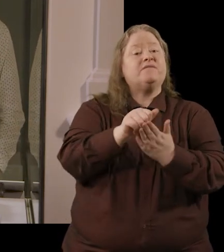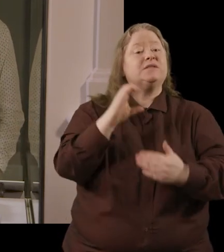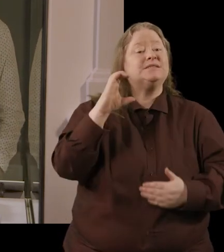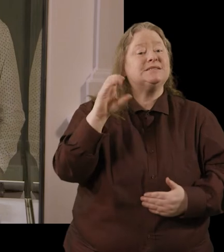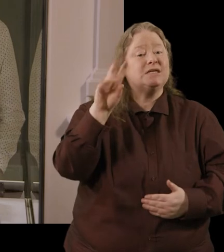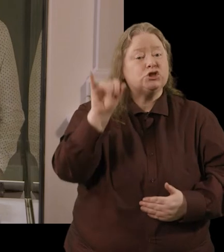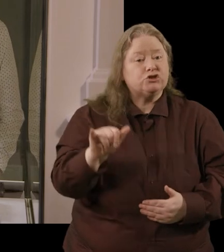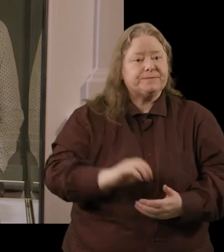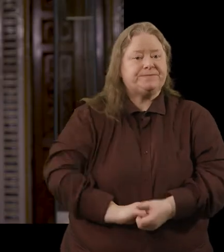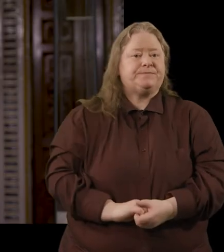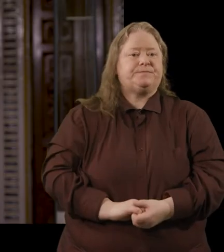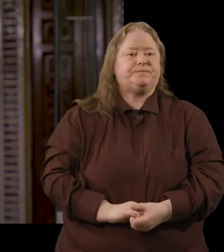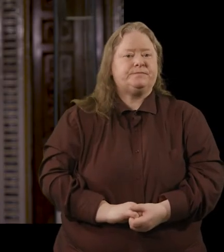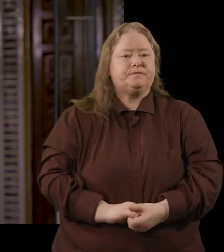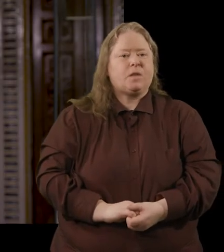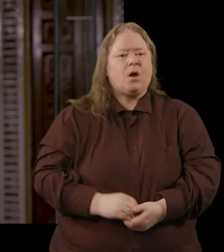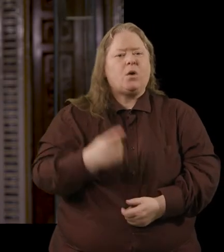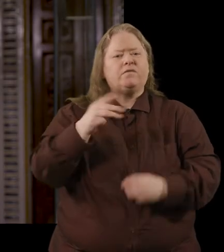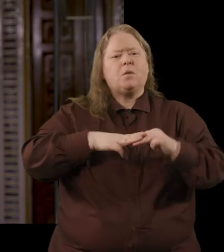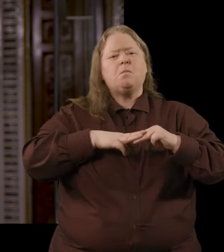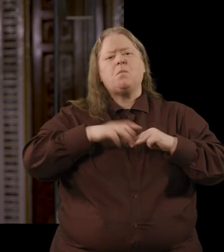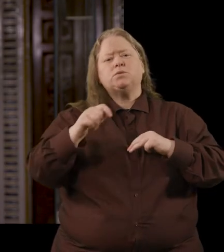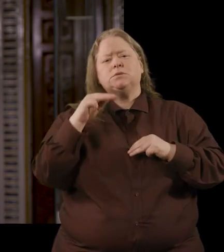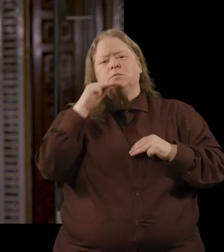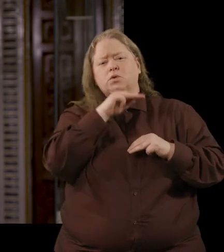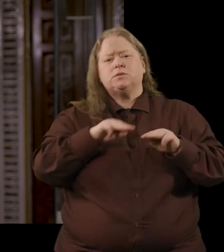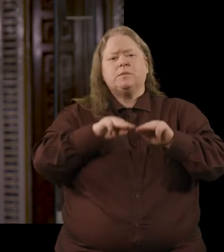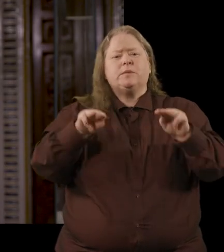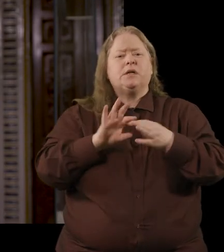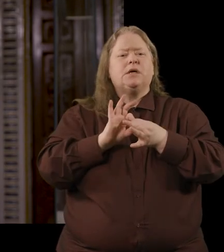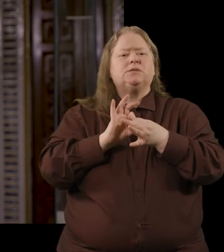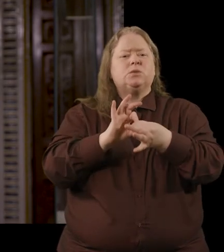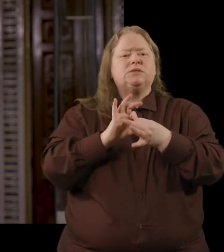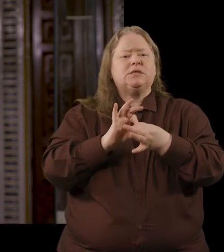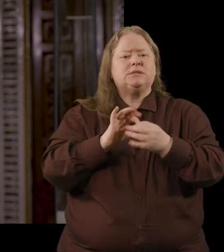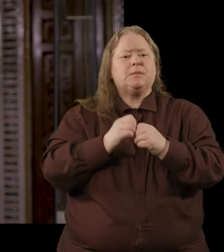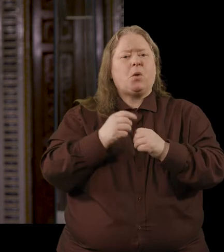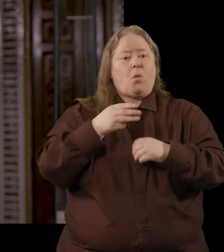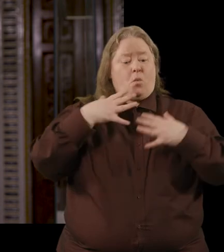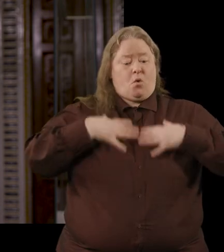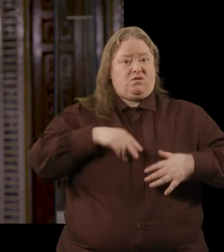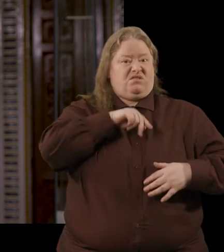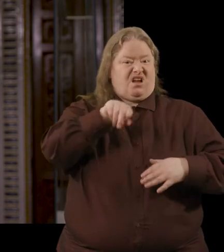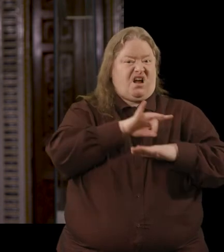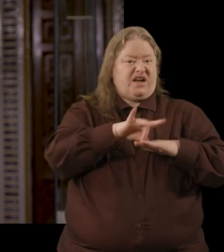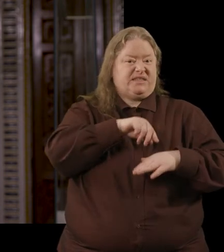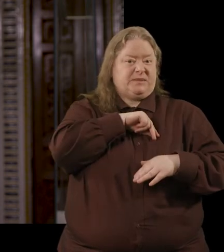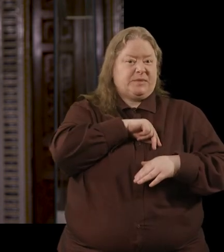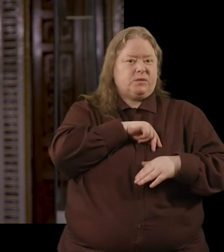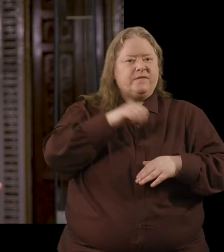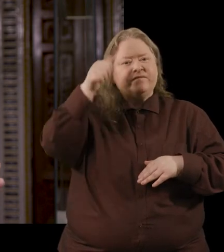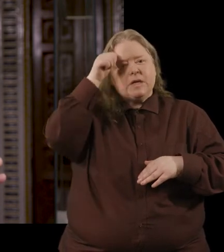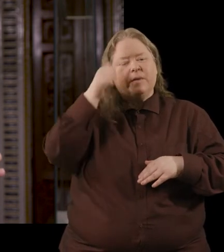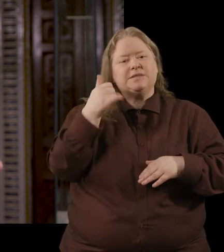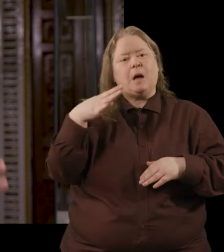the 11th century one of the most significant people associated that might have worn this kind of pin was